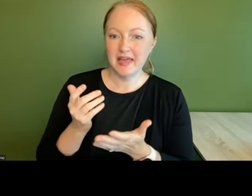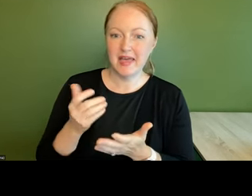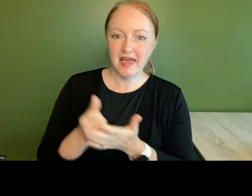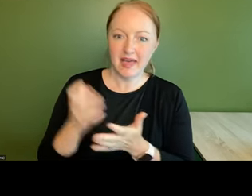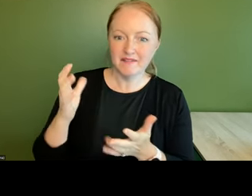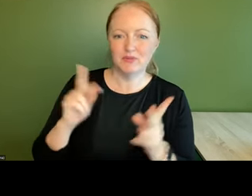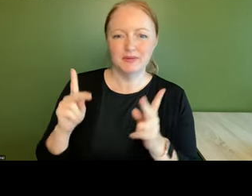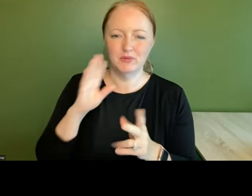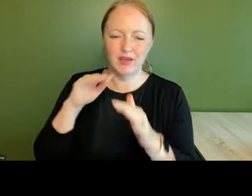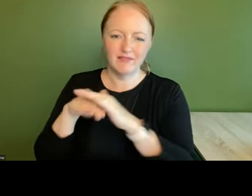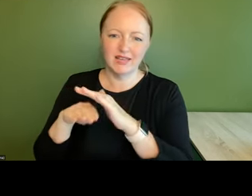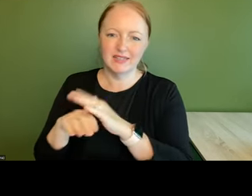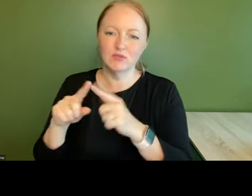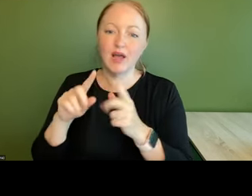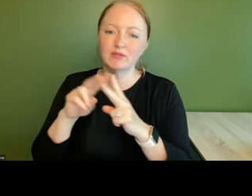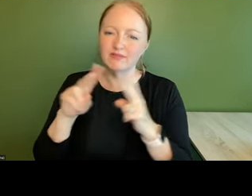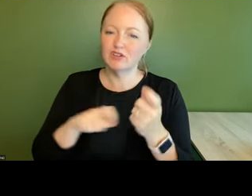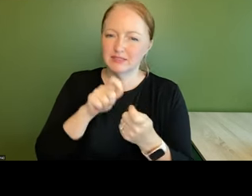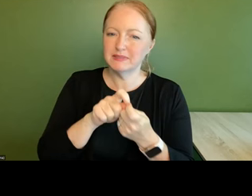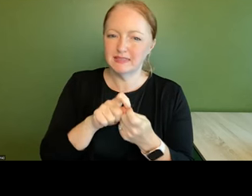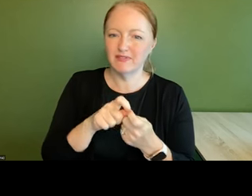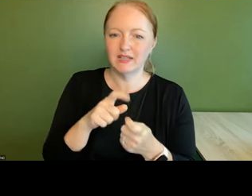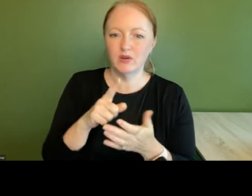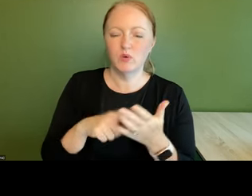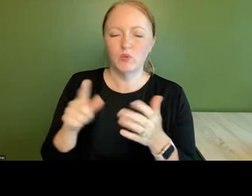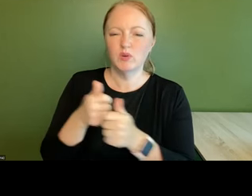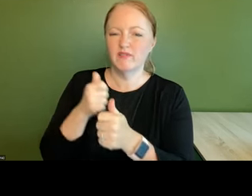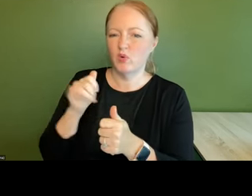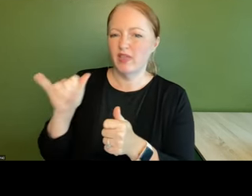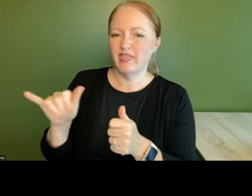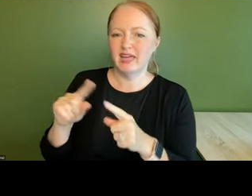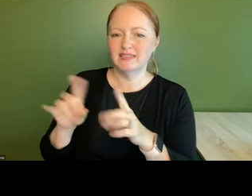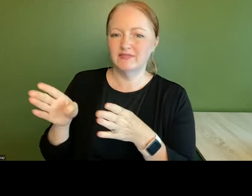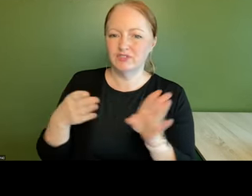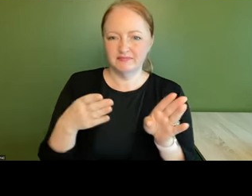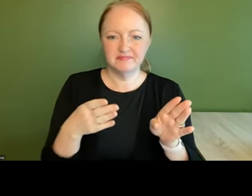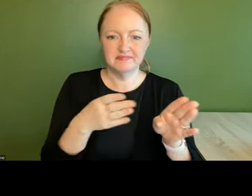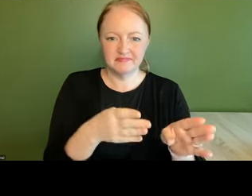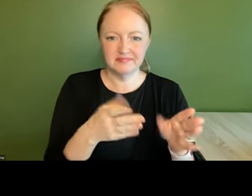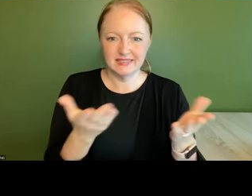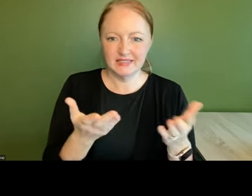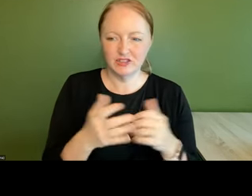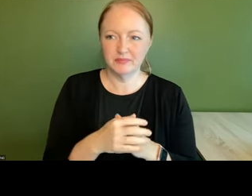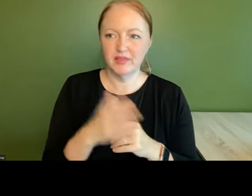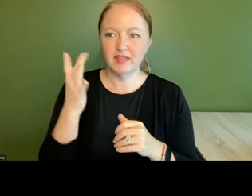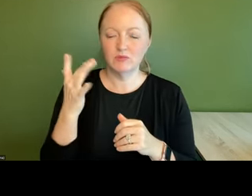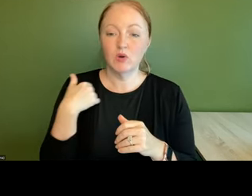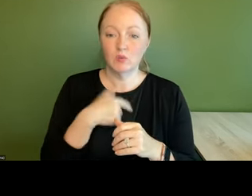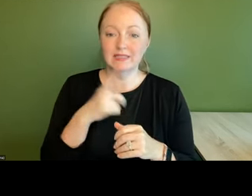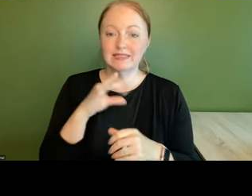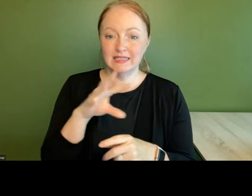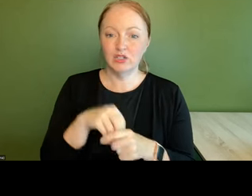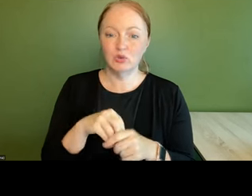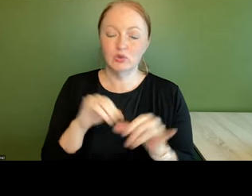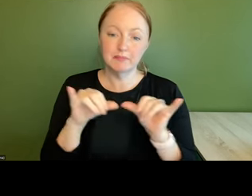access to so i was very specific and something we wanted to avoid and go in a different direction here so that's why we did include like